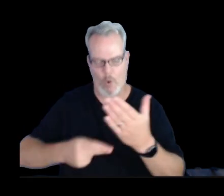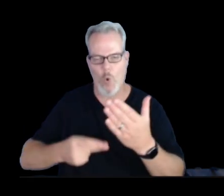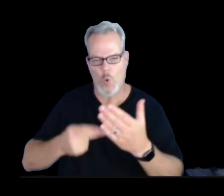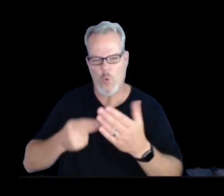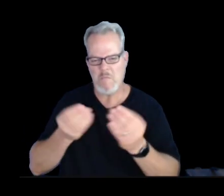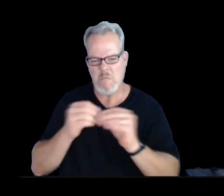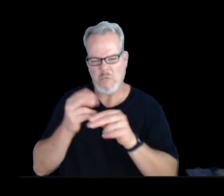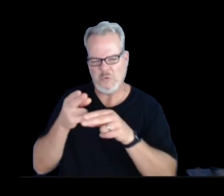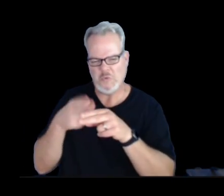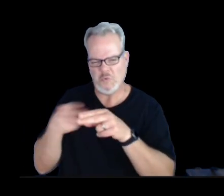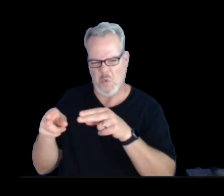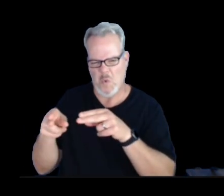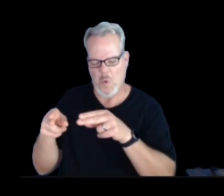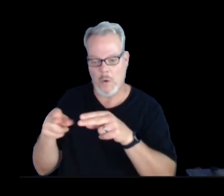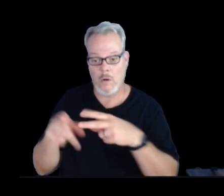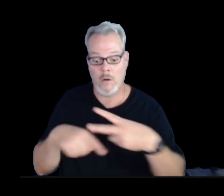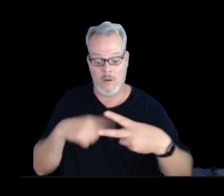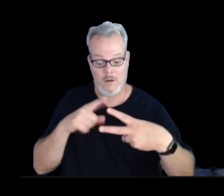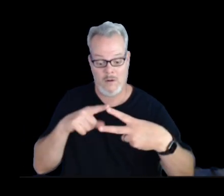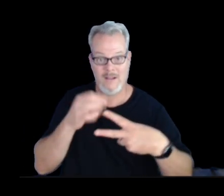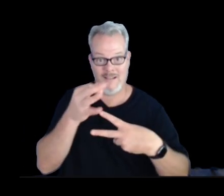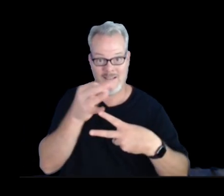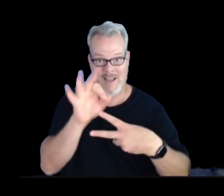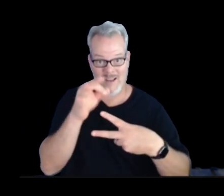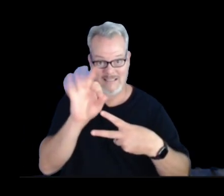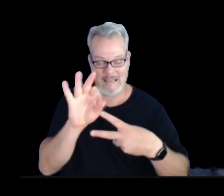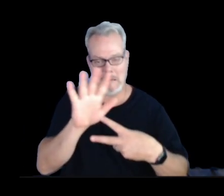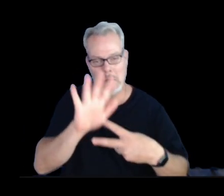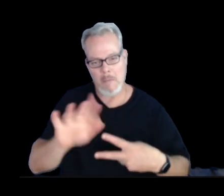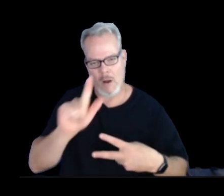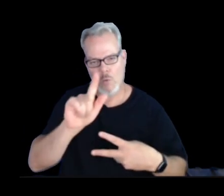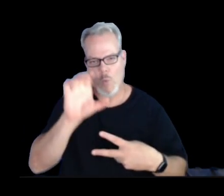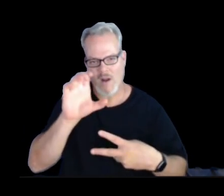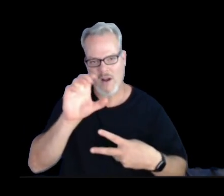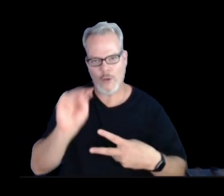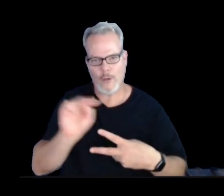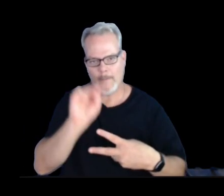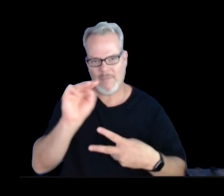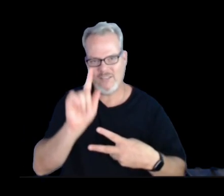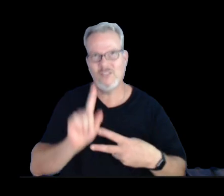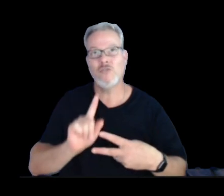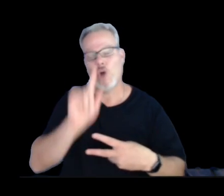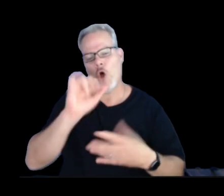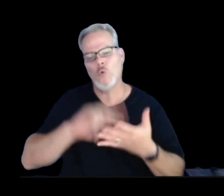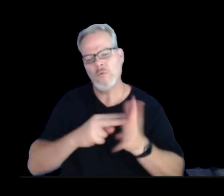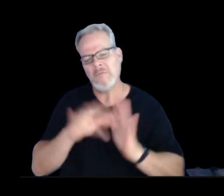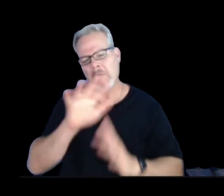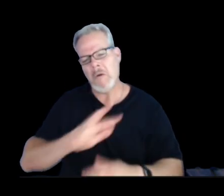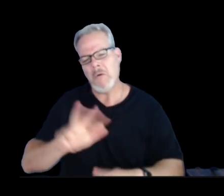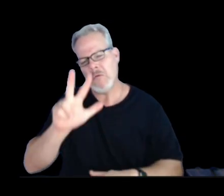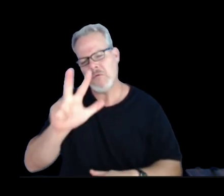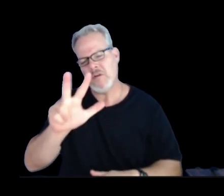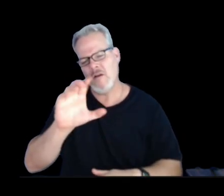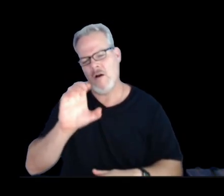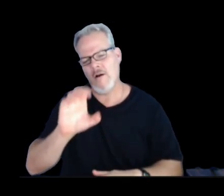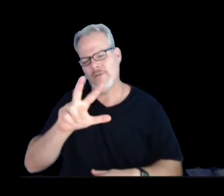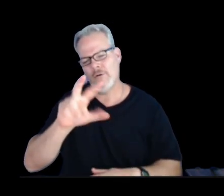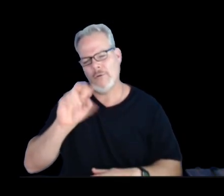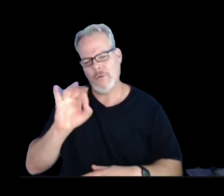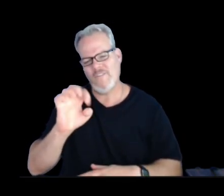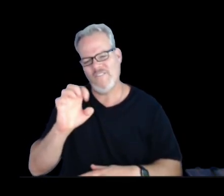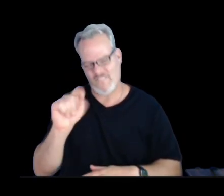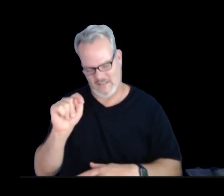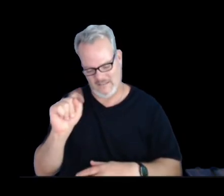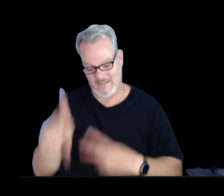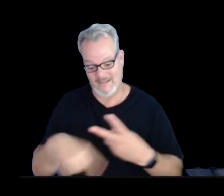Episode 19 came in around 100 meters high or 330 feet at its peak, and episode 20